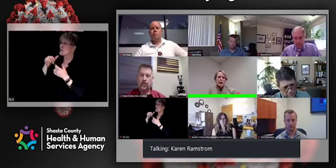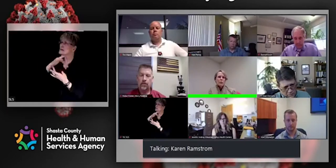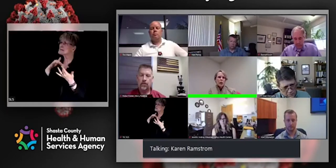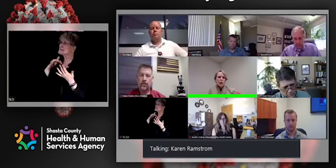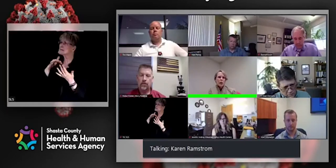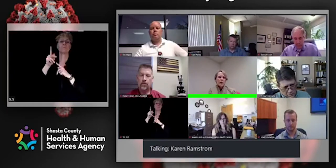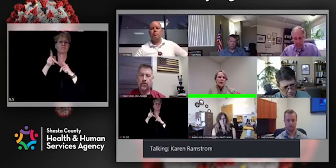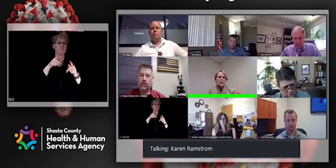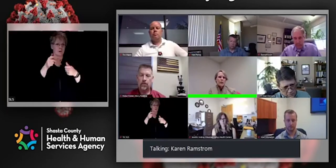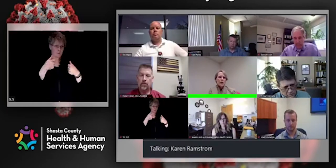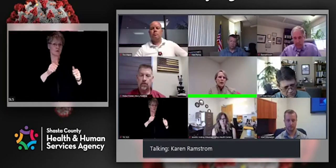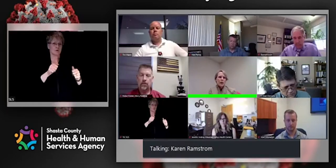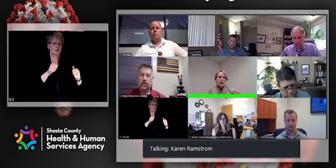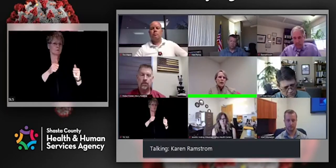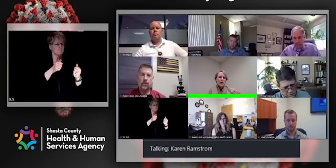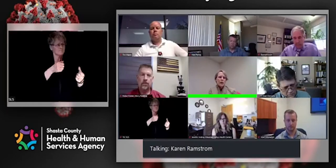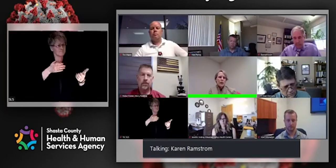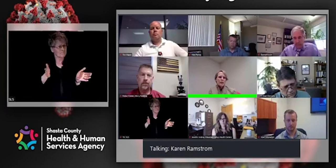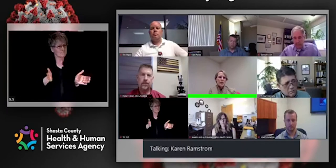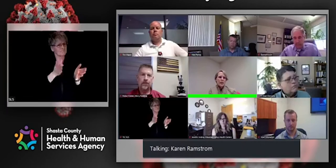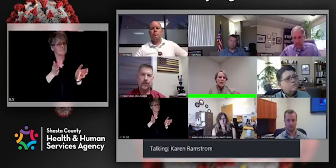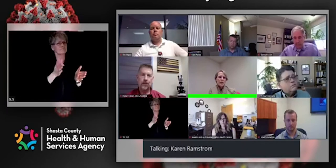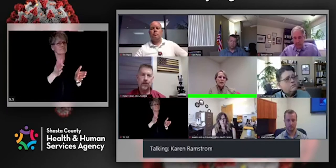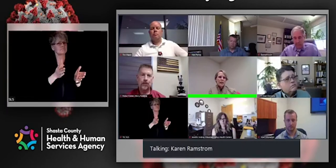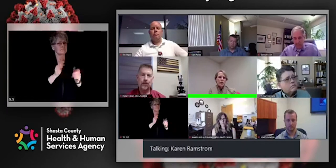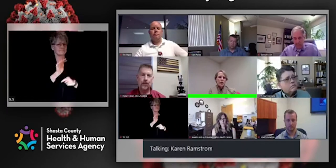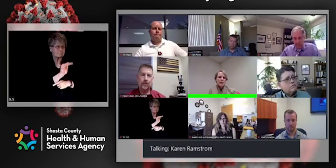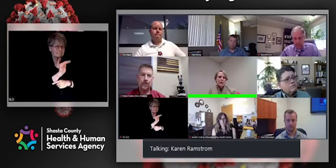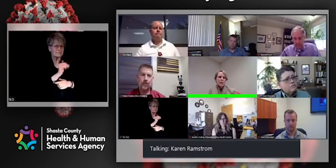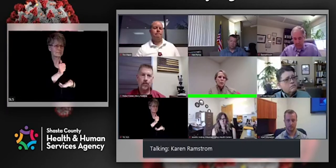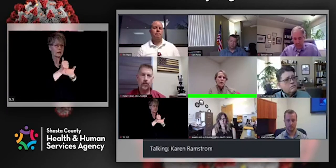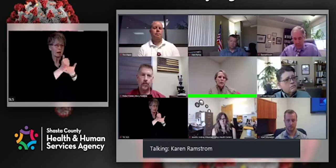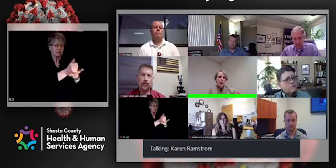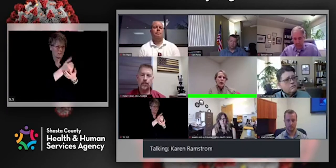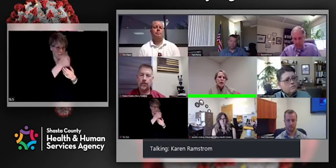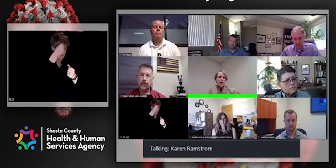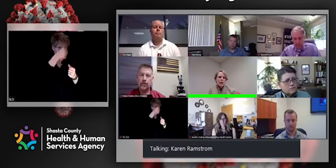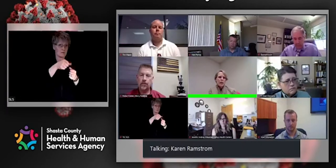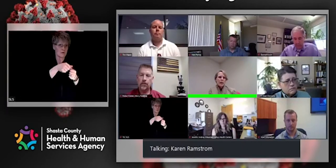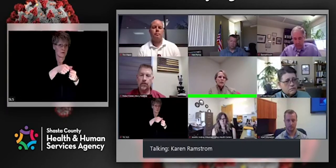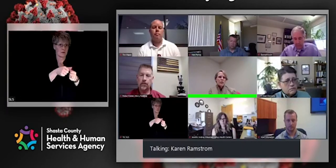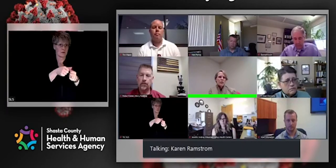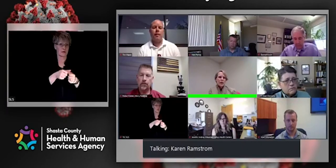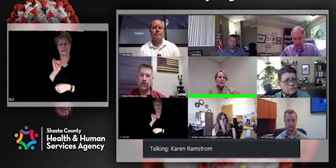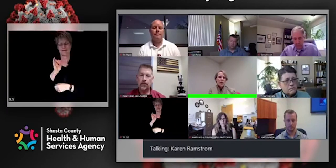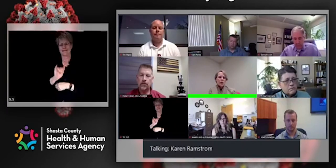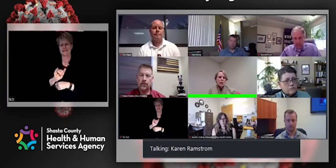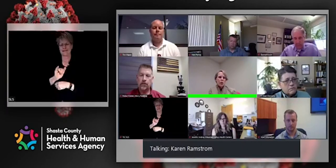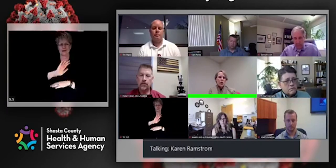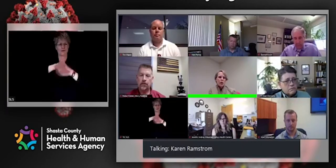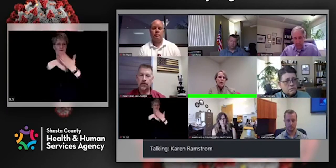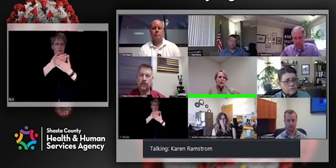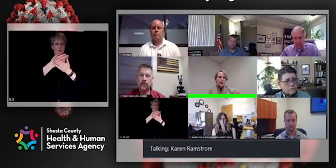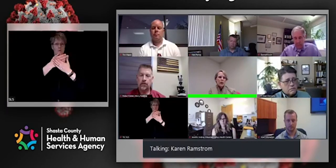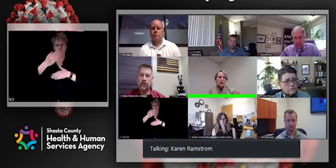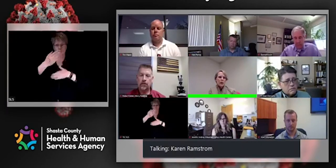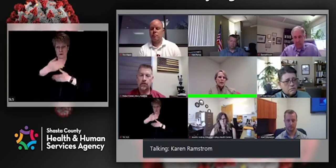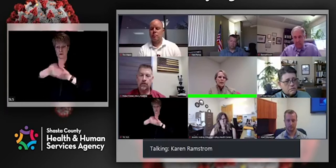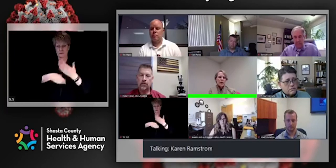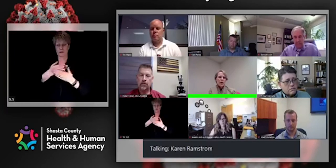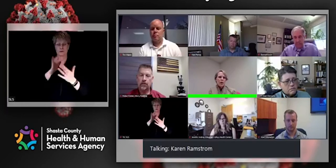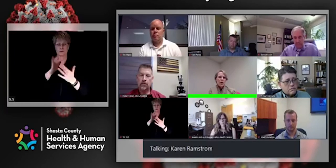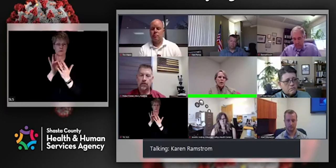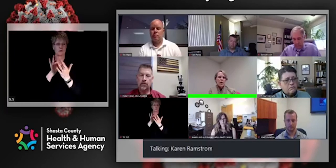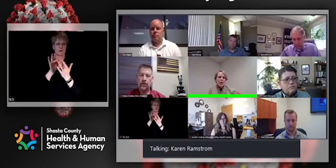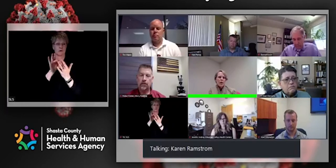it's a lot of work and, uh, uh, case investigation and contact tracing is one of our key strategies for, um, keeping our